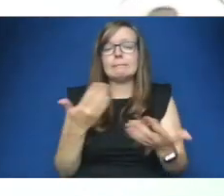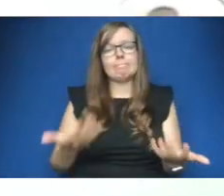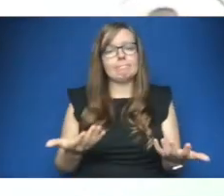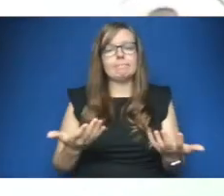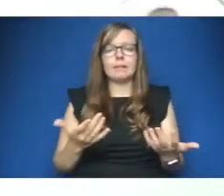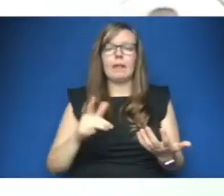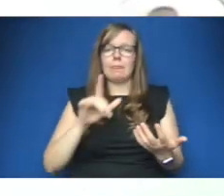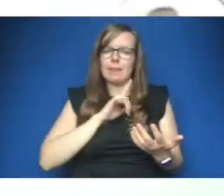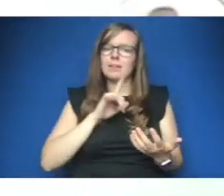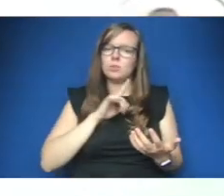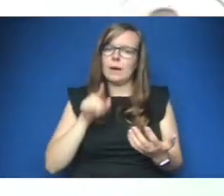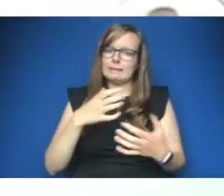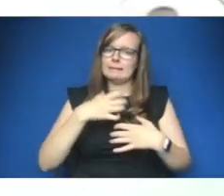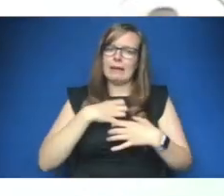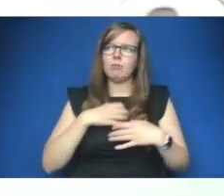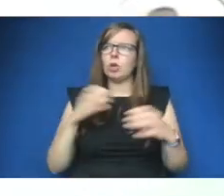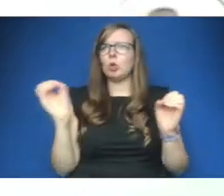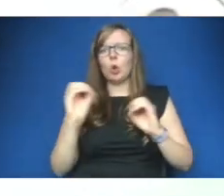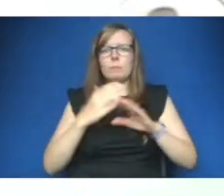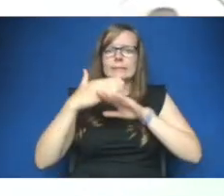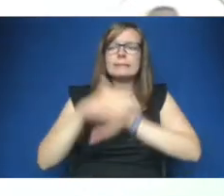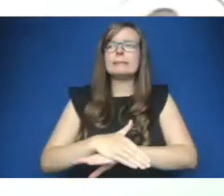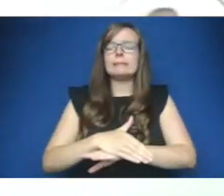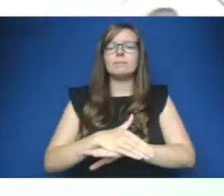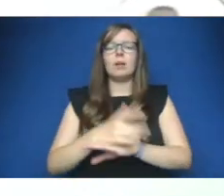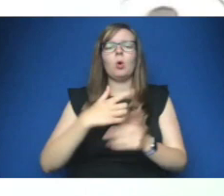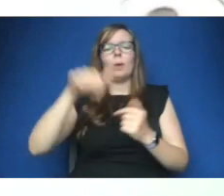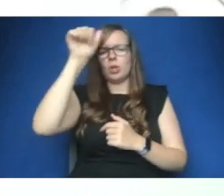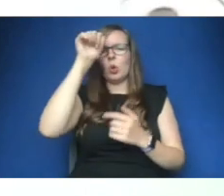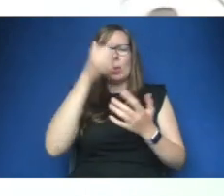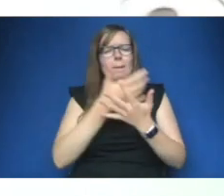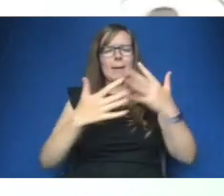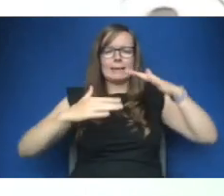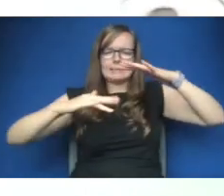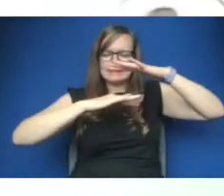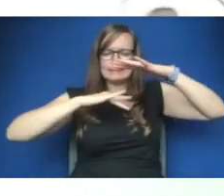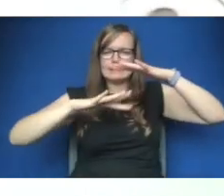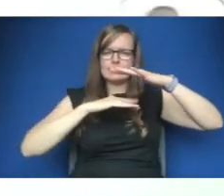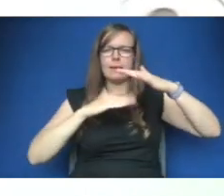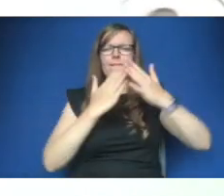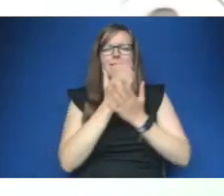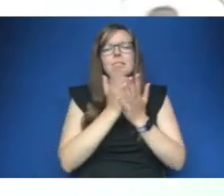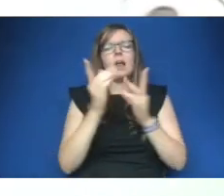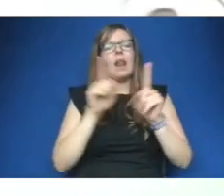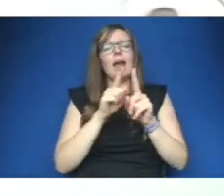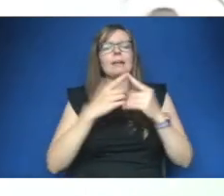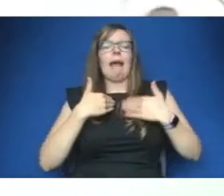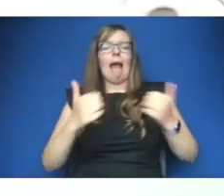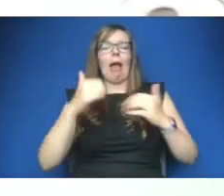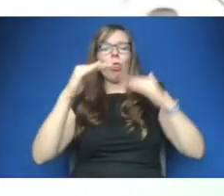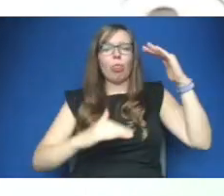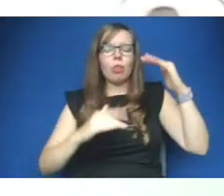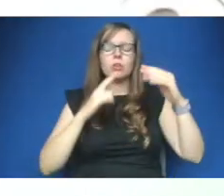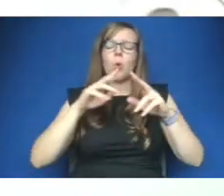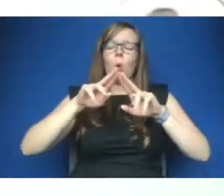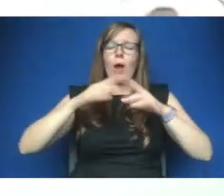scary so yes we know that there are a number of underlying factors such as health inequalities so things like housing and overcrowding